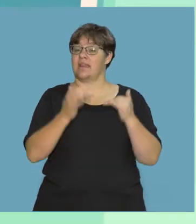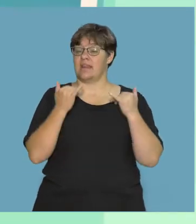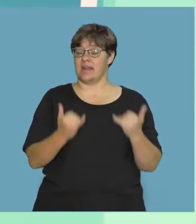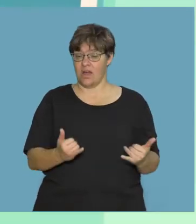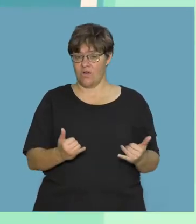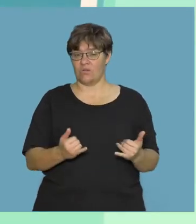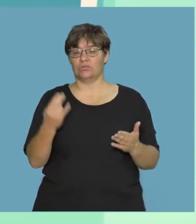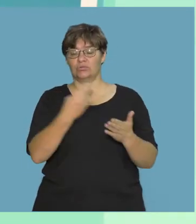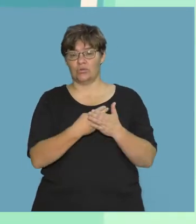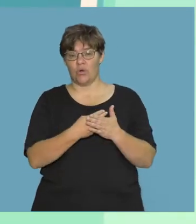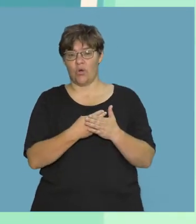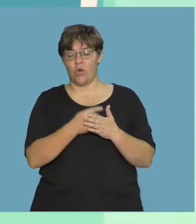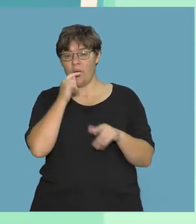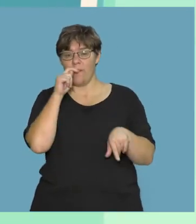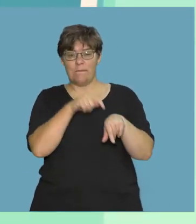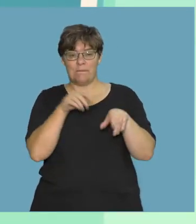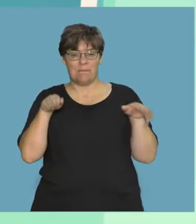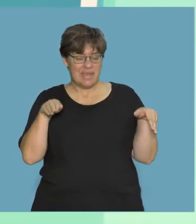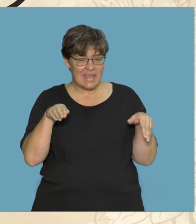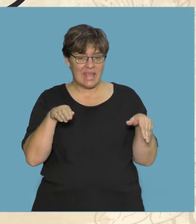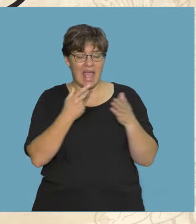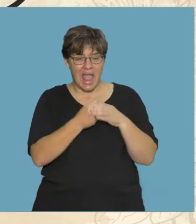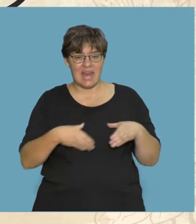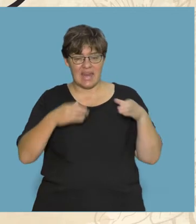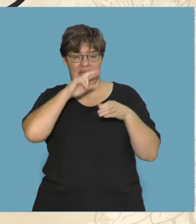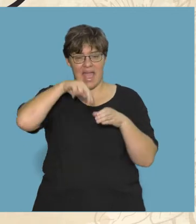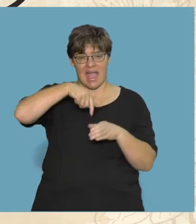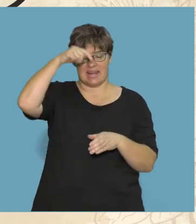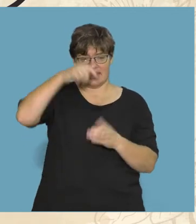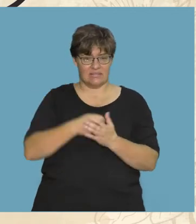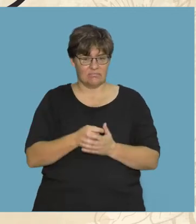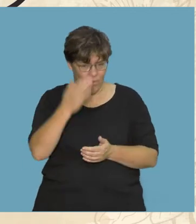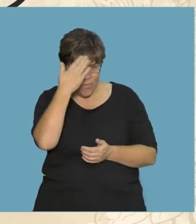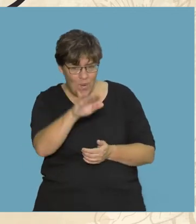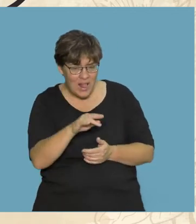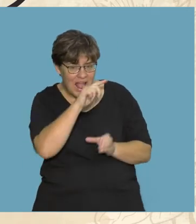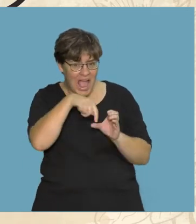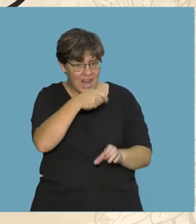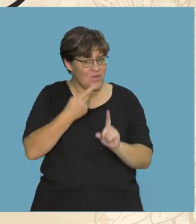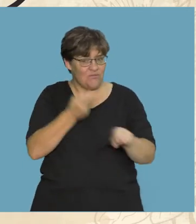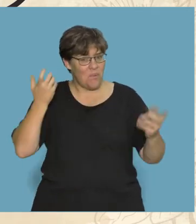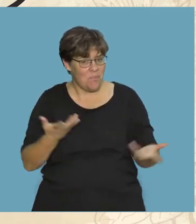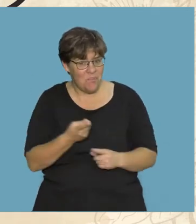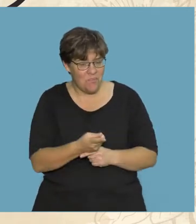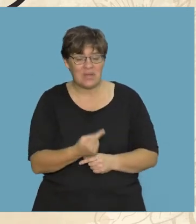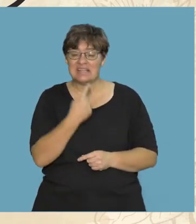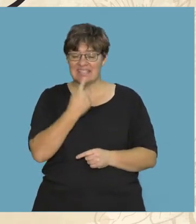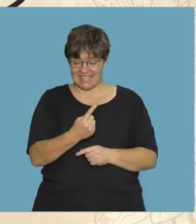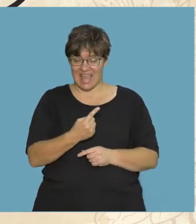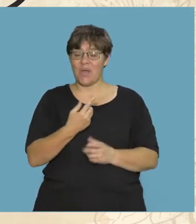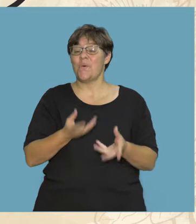Now draw bees and a jar of honey. Who knows where we get honey from? Say,